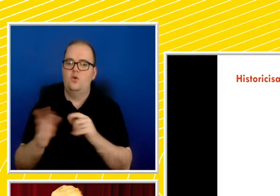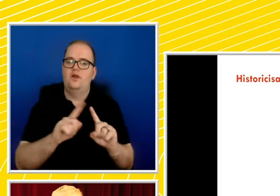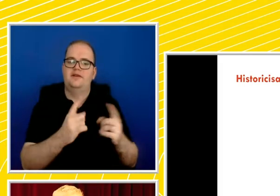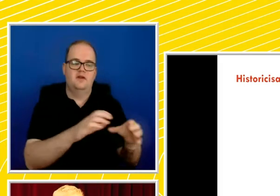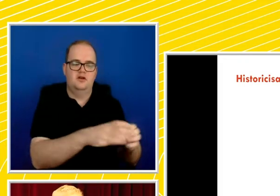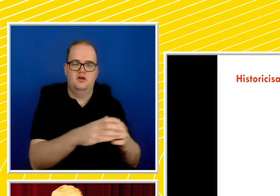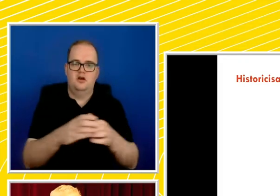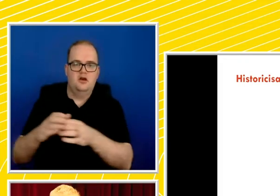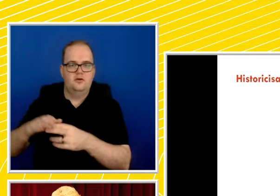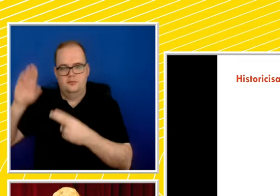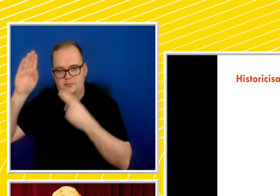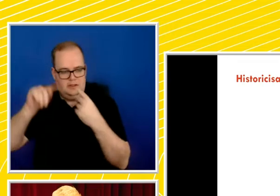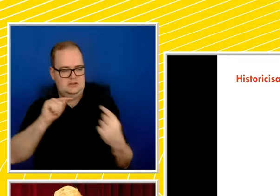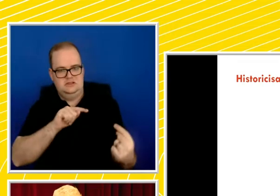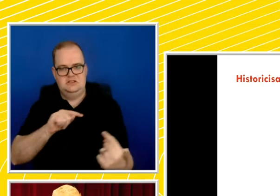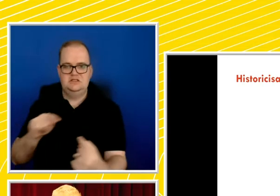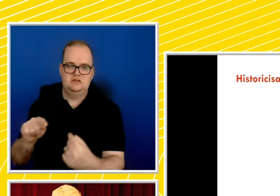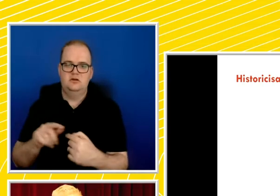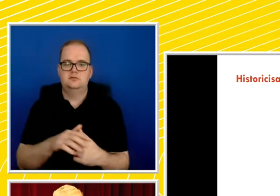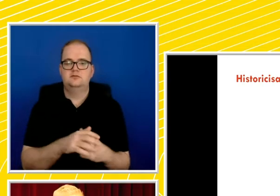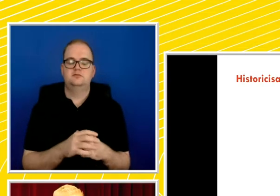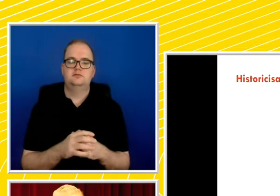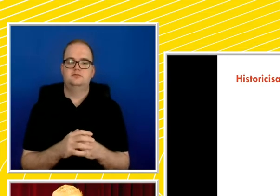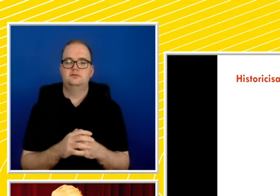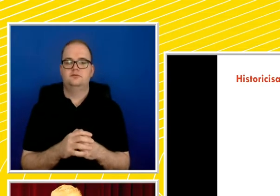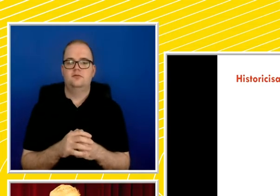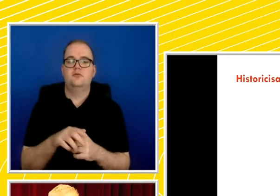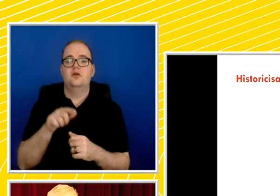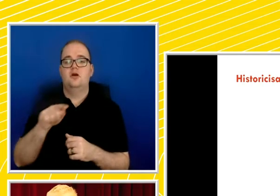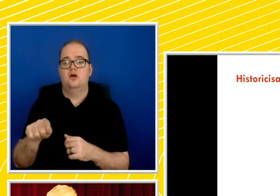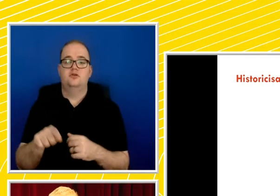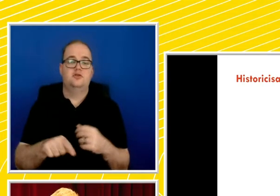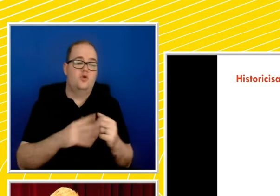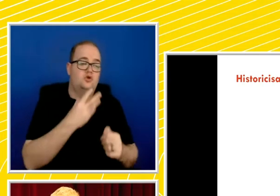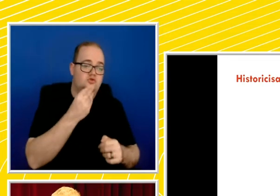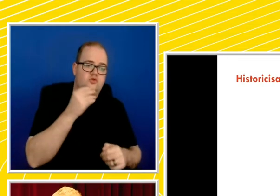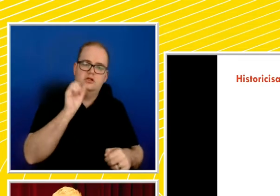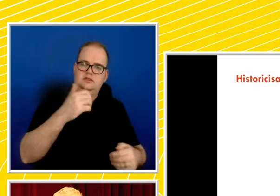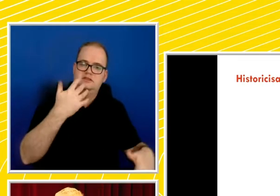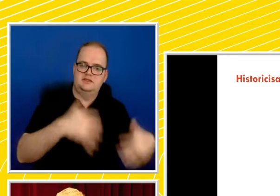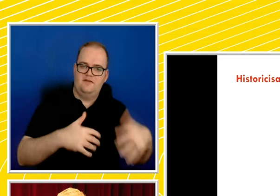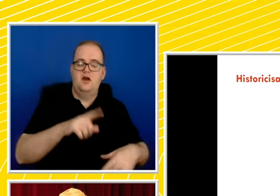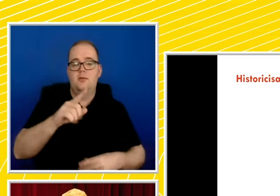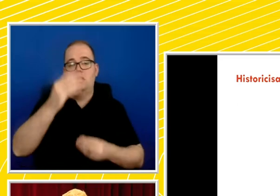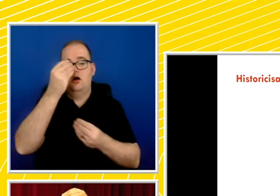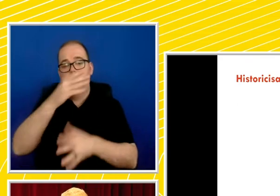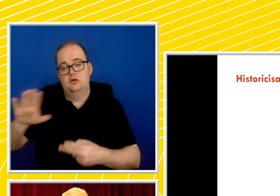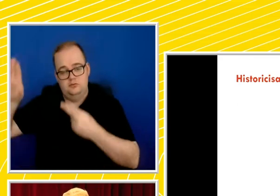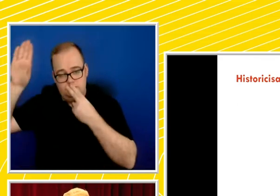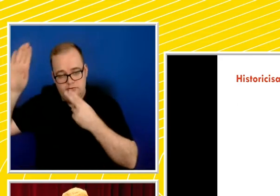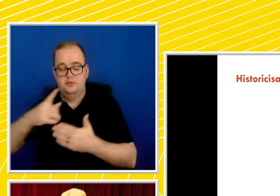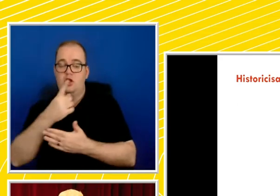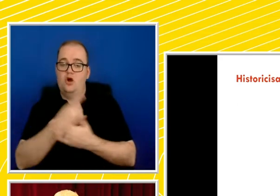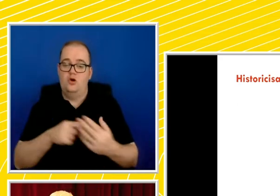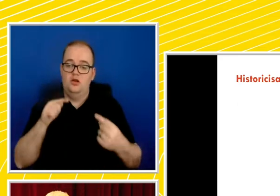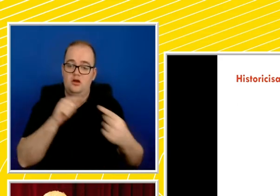seek to remove the quintessential suffering of the Jewish people in the holocaust, but it interrogates that there were different groups persecuted in